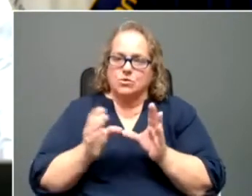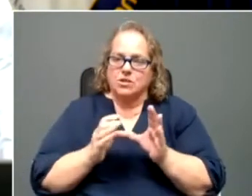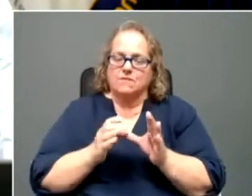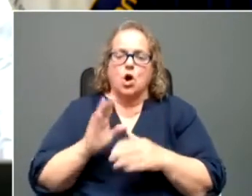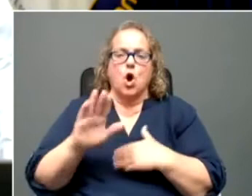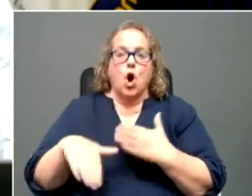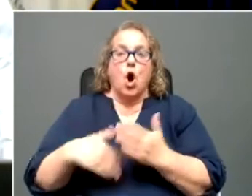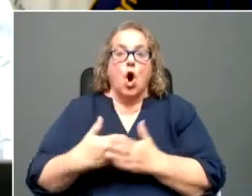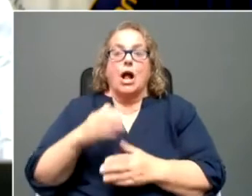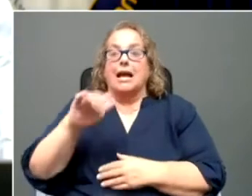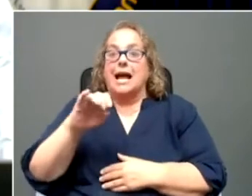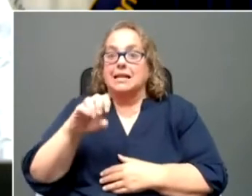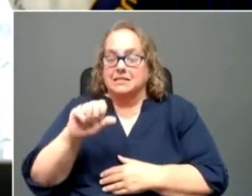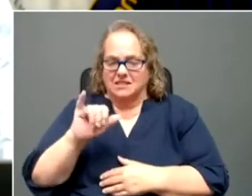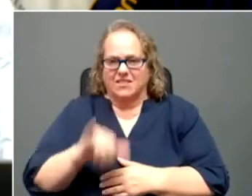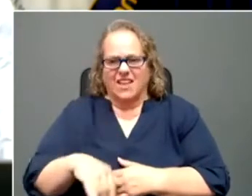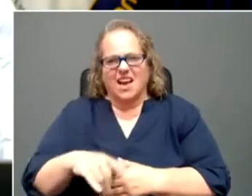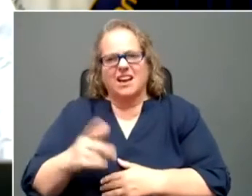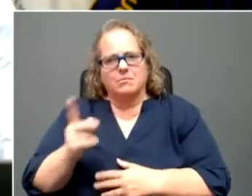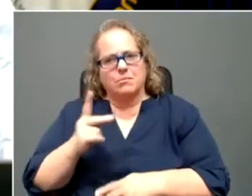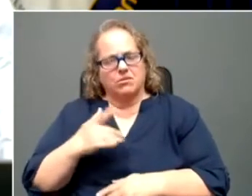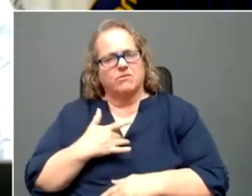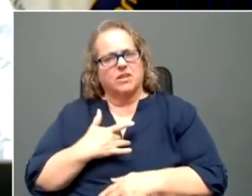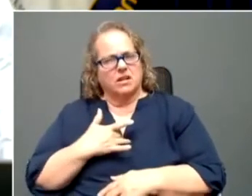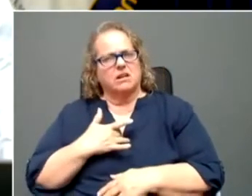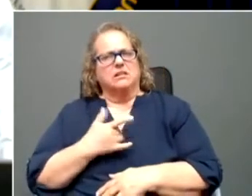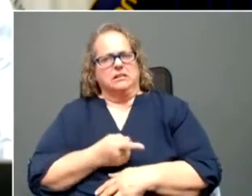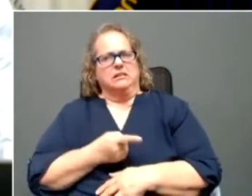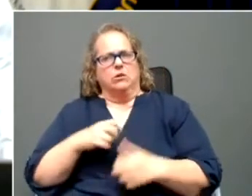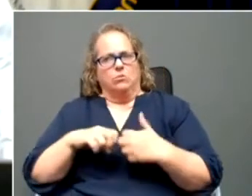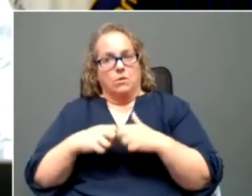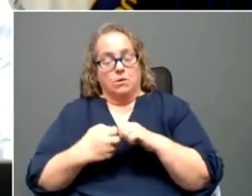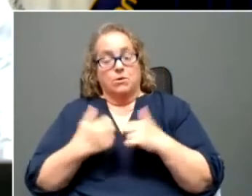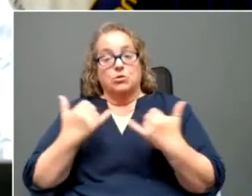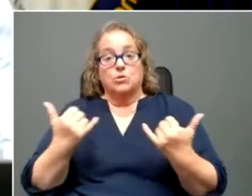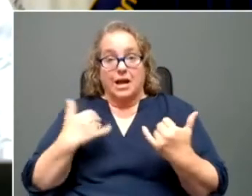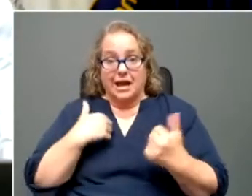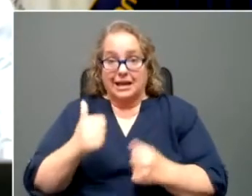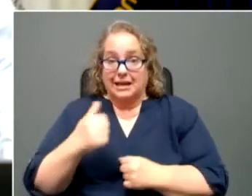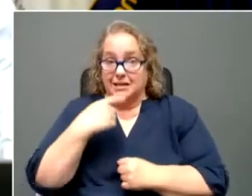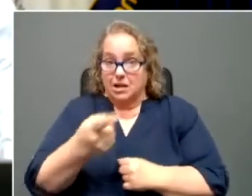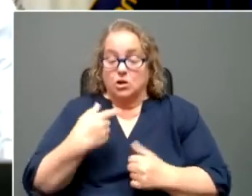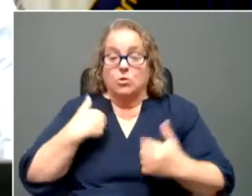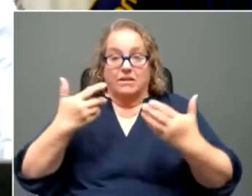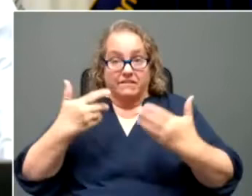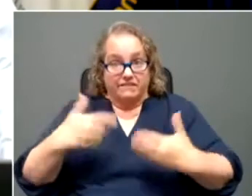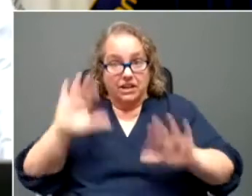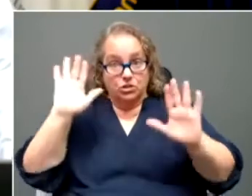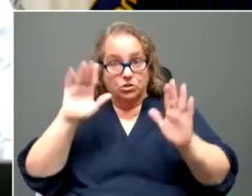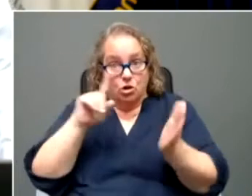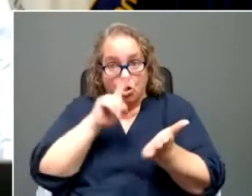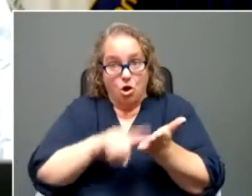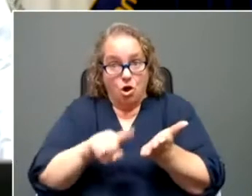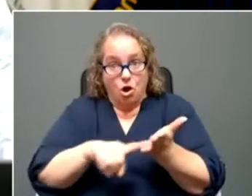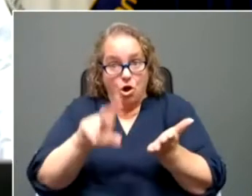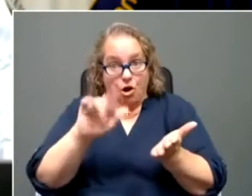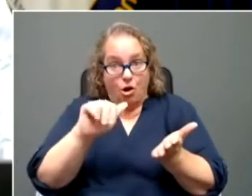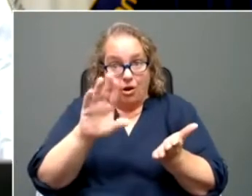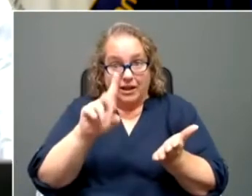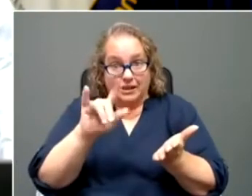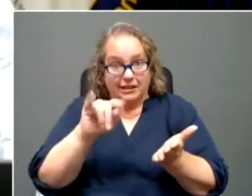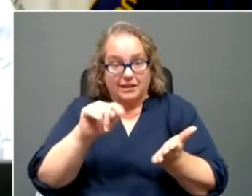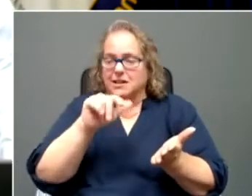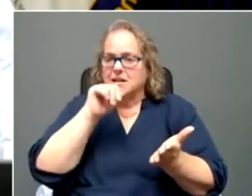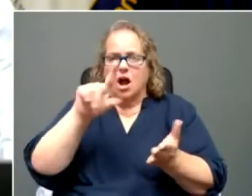been questionable that that's been sent up to us. And today I can tell you that we have completed this audit, not just for that period going forward,